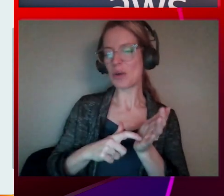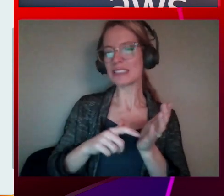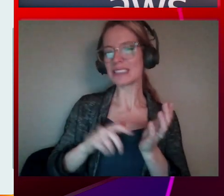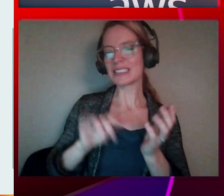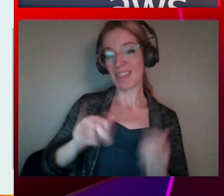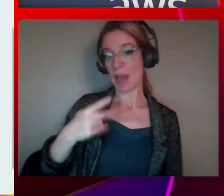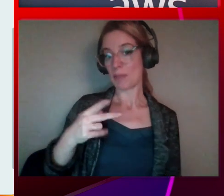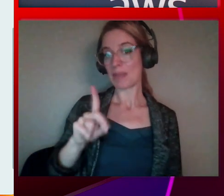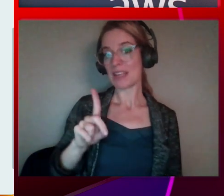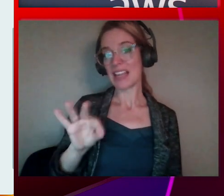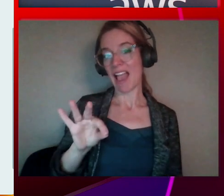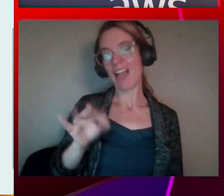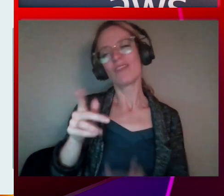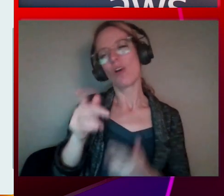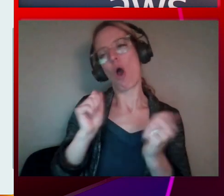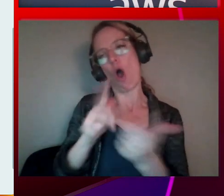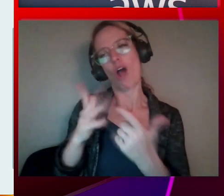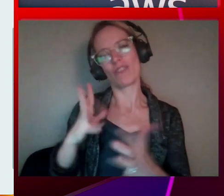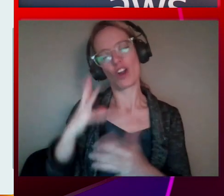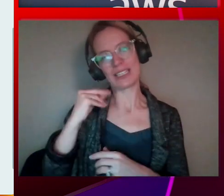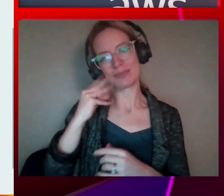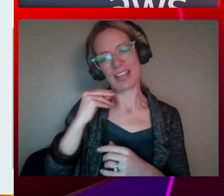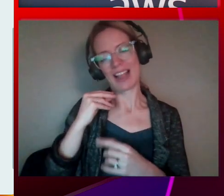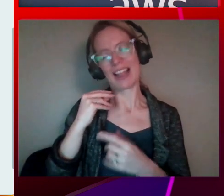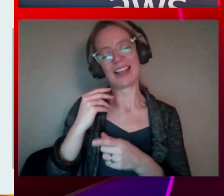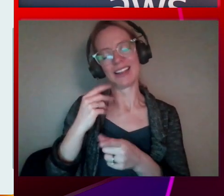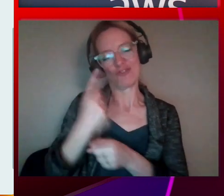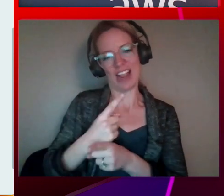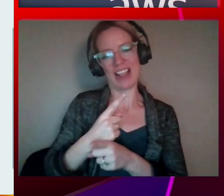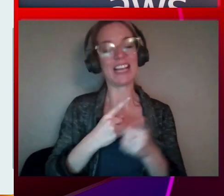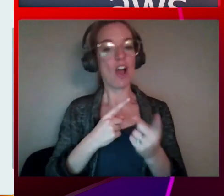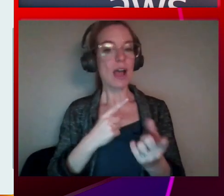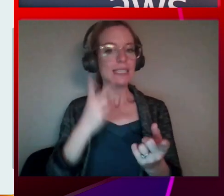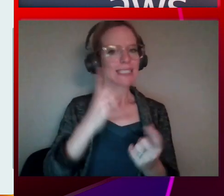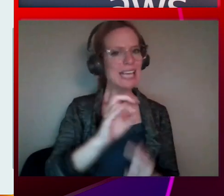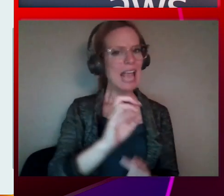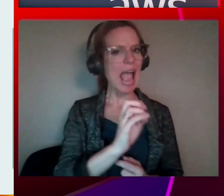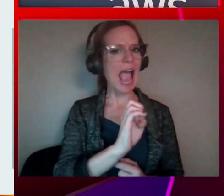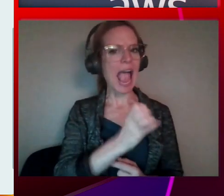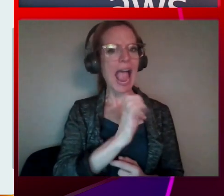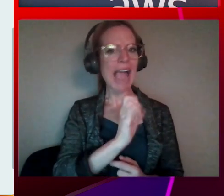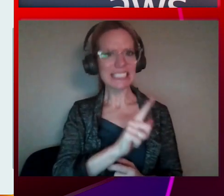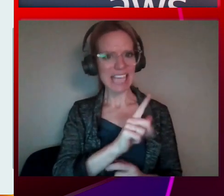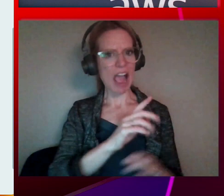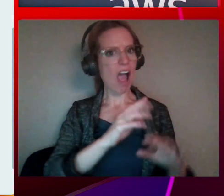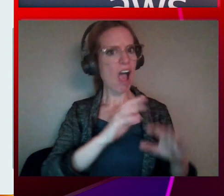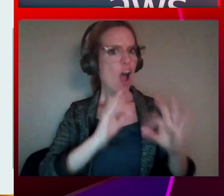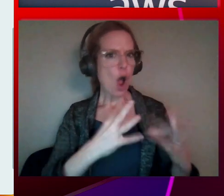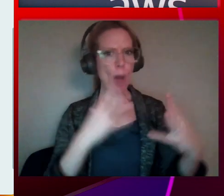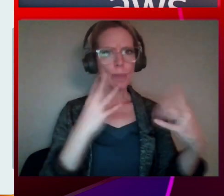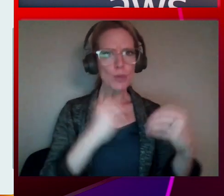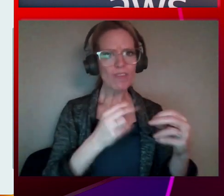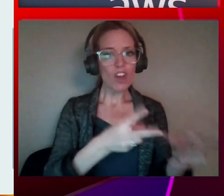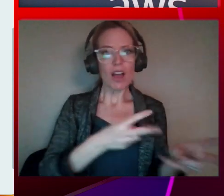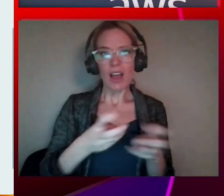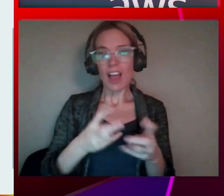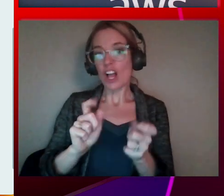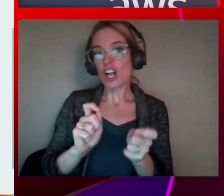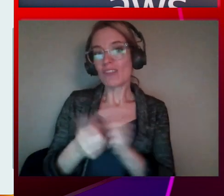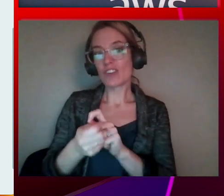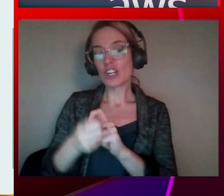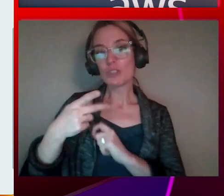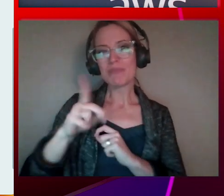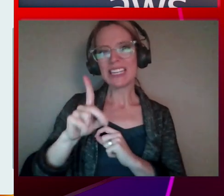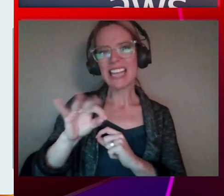where you create a report and it looks good on Excel or somewhere else where you're doing it. then when you convert it to a PDF, you're like, oh, it's cut off.